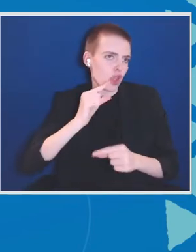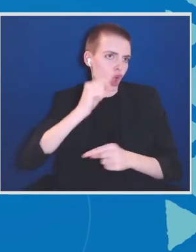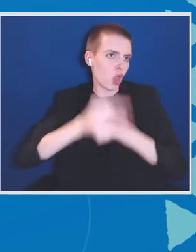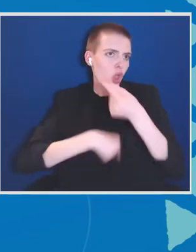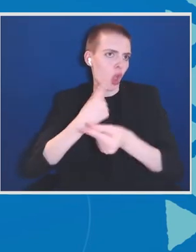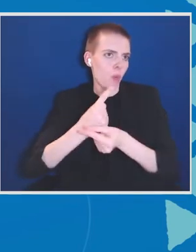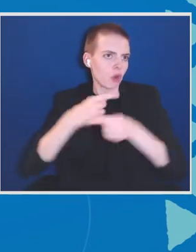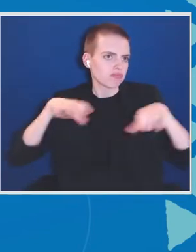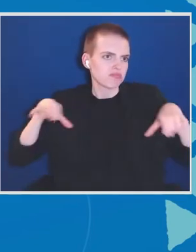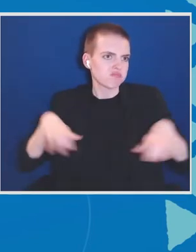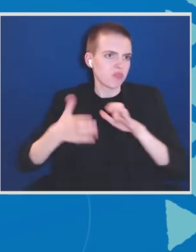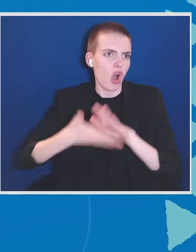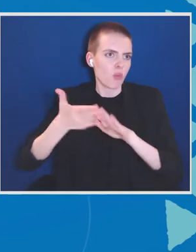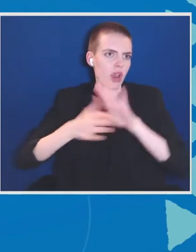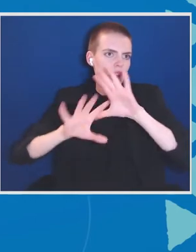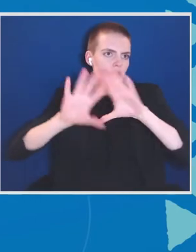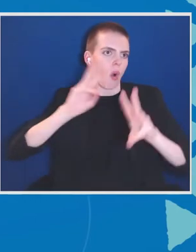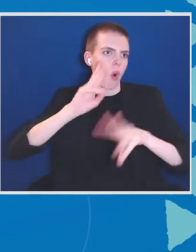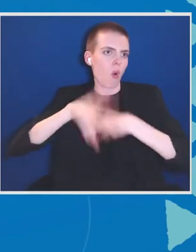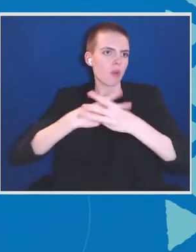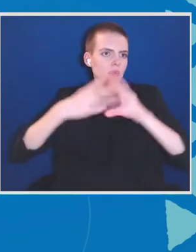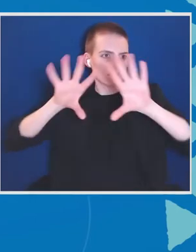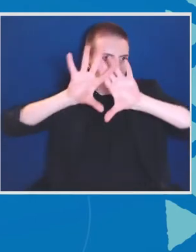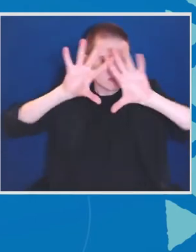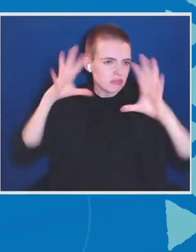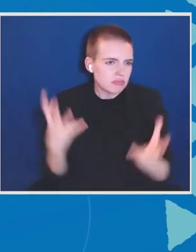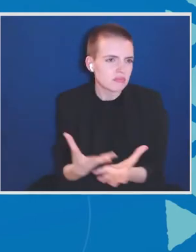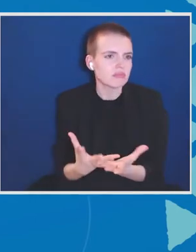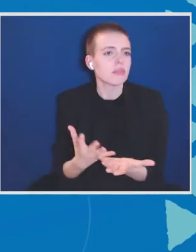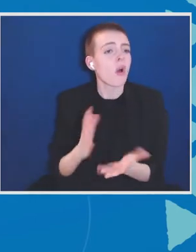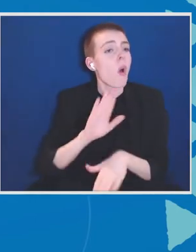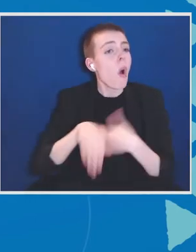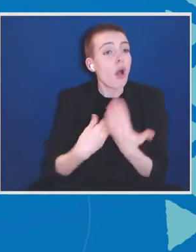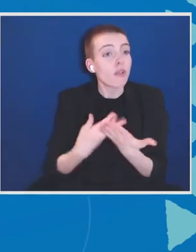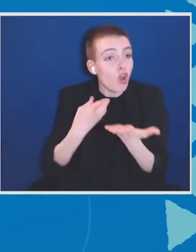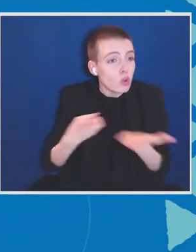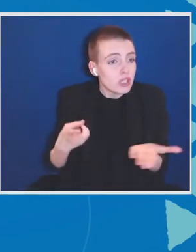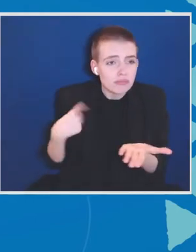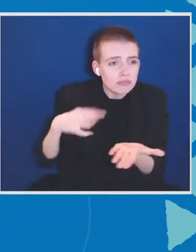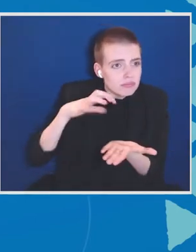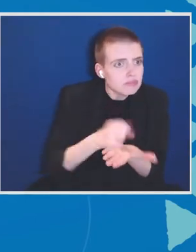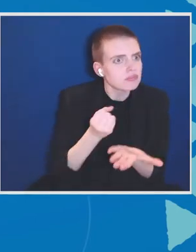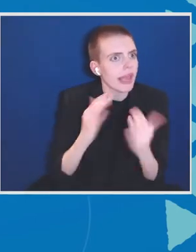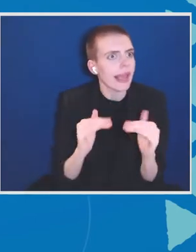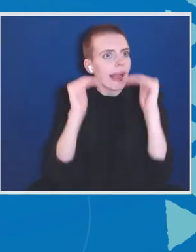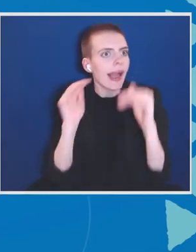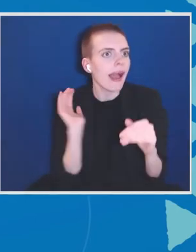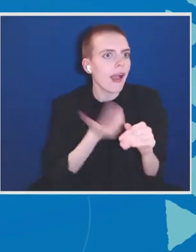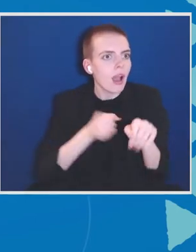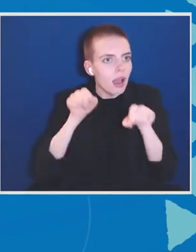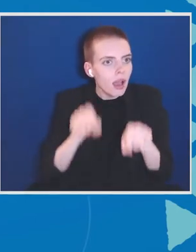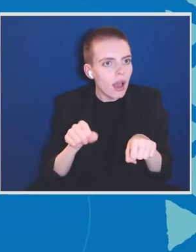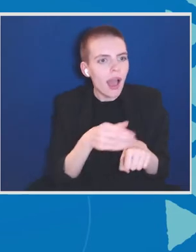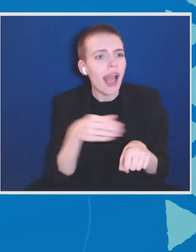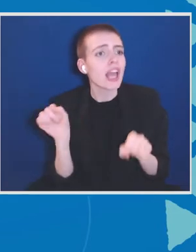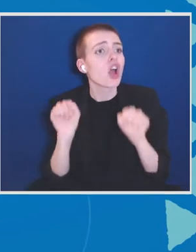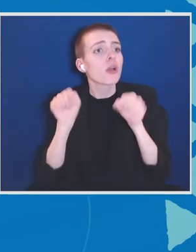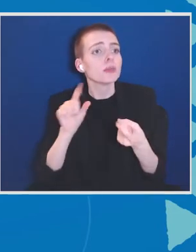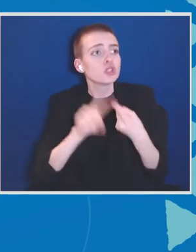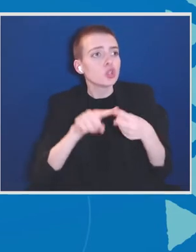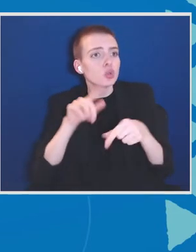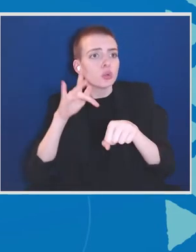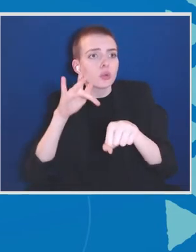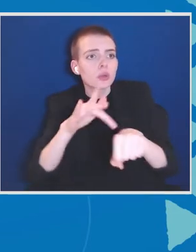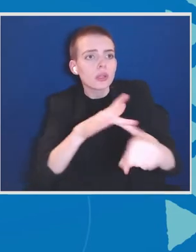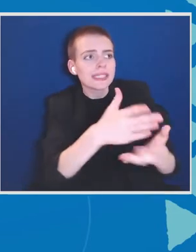world, and as we've recapitalized our assets, we've also enhanced our capabilities and our ability to get to some parts of the region that